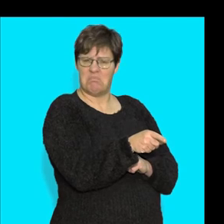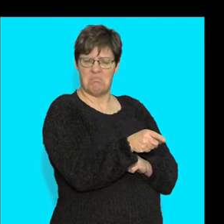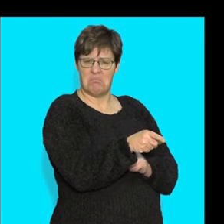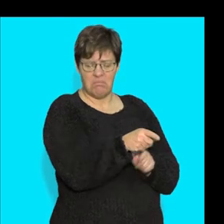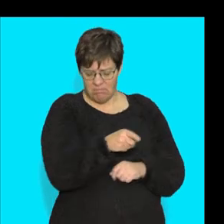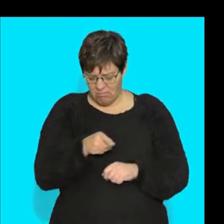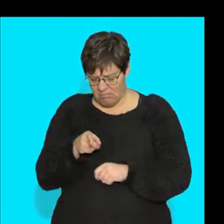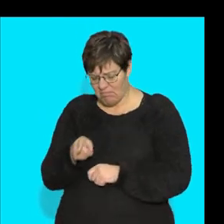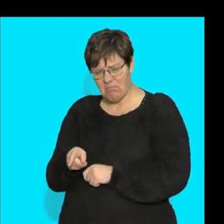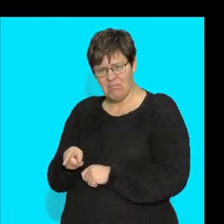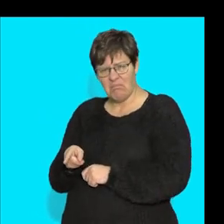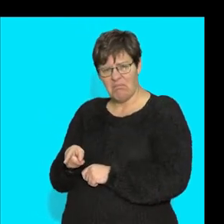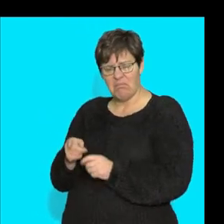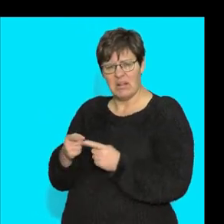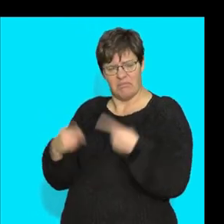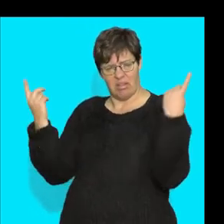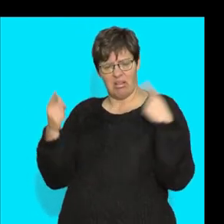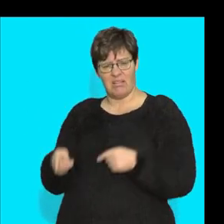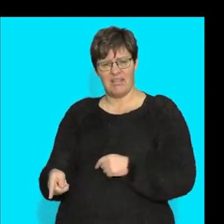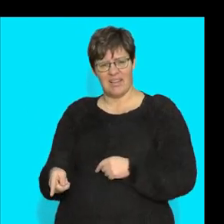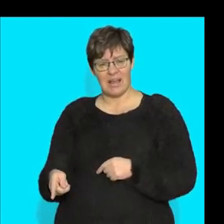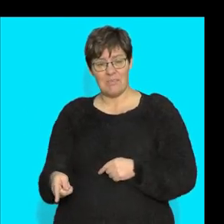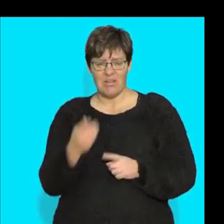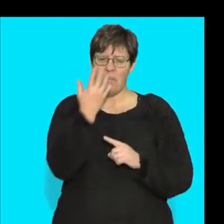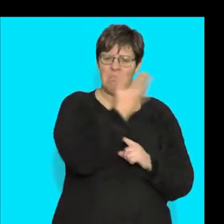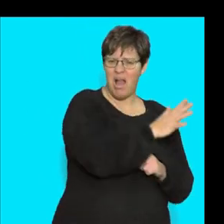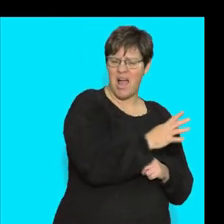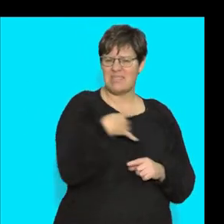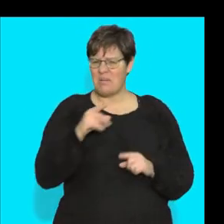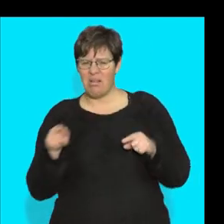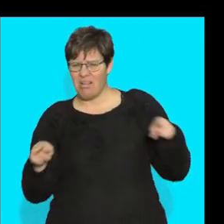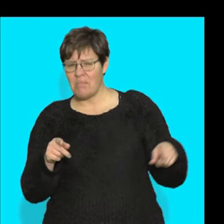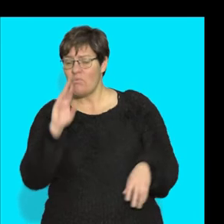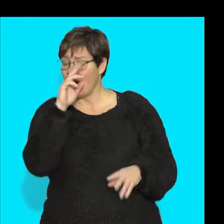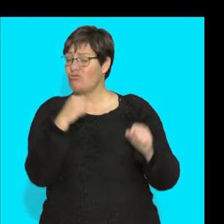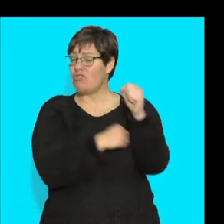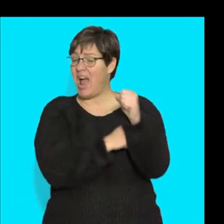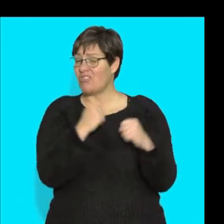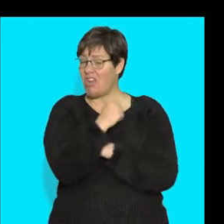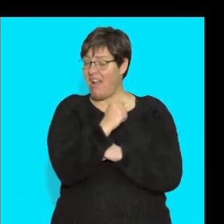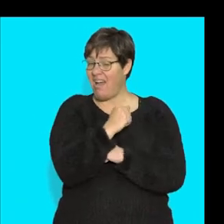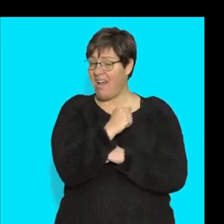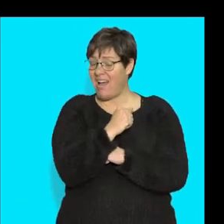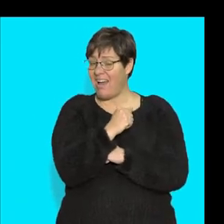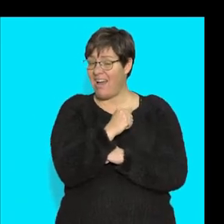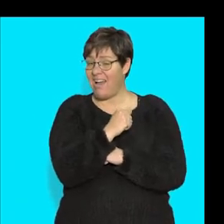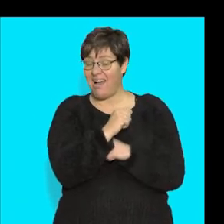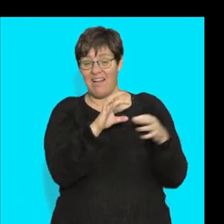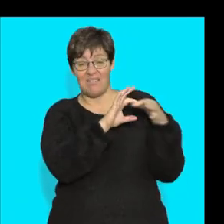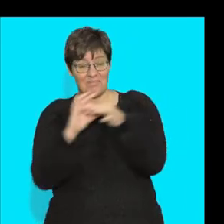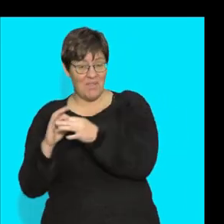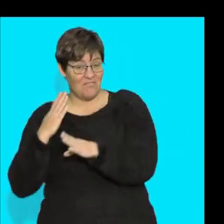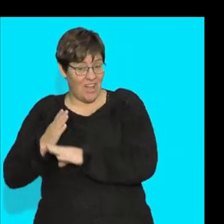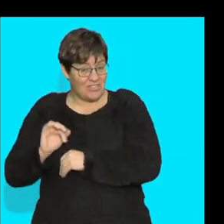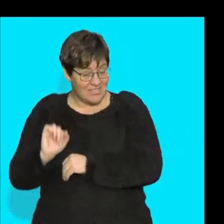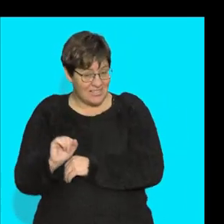what a plant and an animal cell looks like. But remember structure versus function. When we talk about nervous tissue,